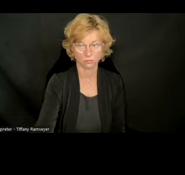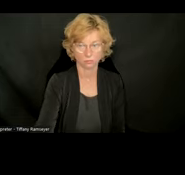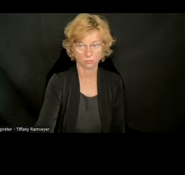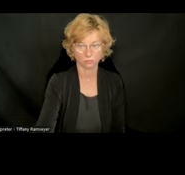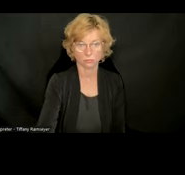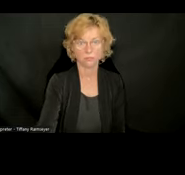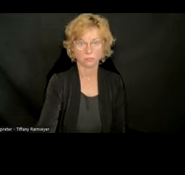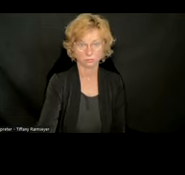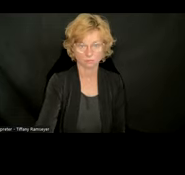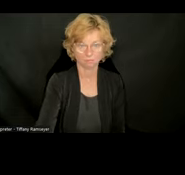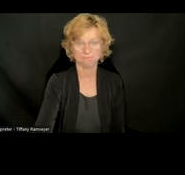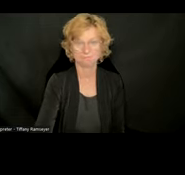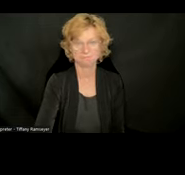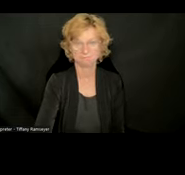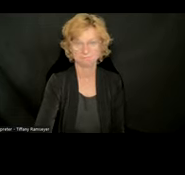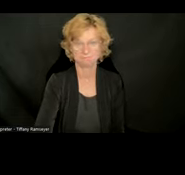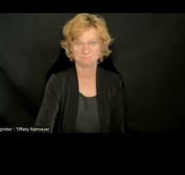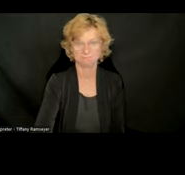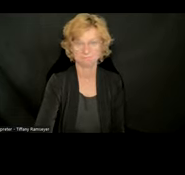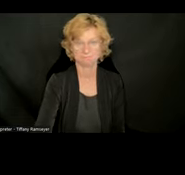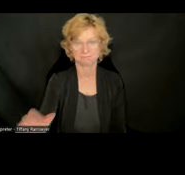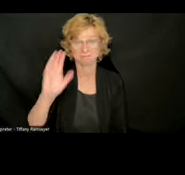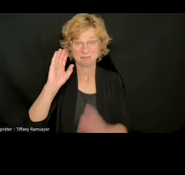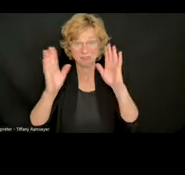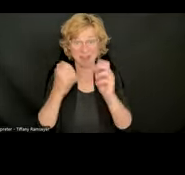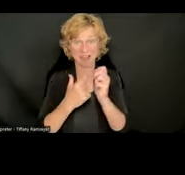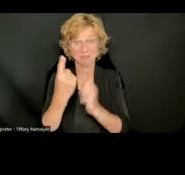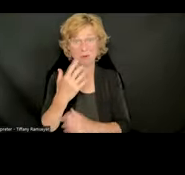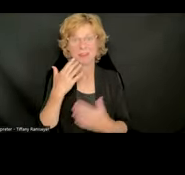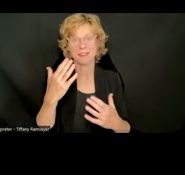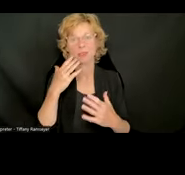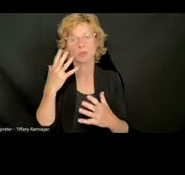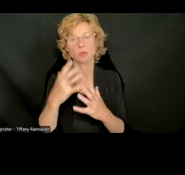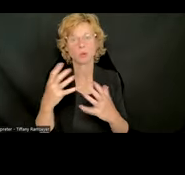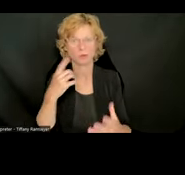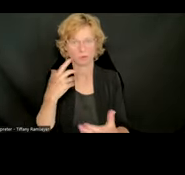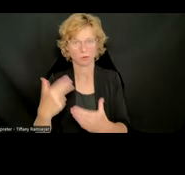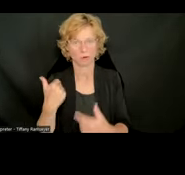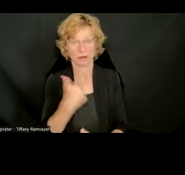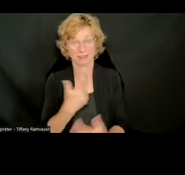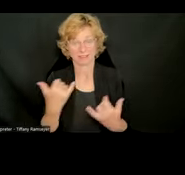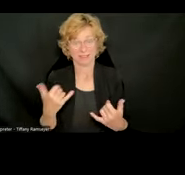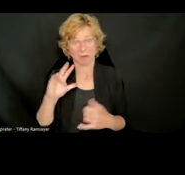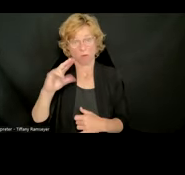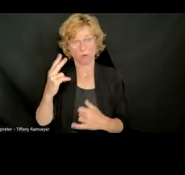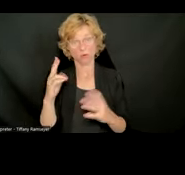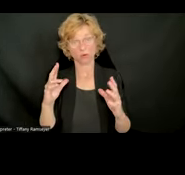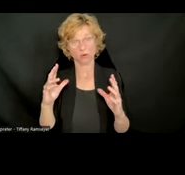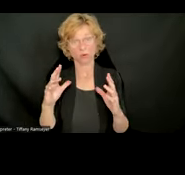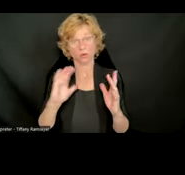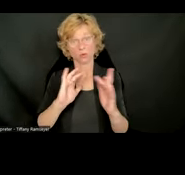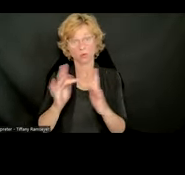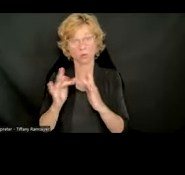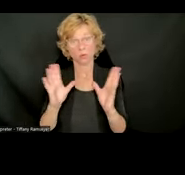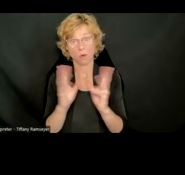Hi, everyone. Thank you so much for joining us and welcome to the third webinar of the Educational Technology or EdTech for All